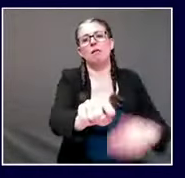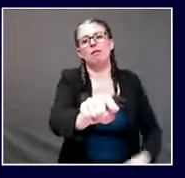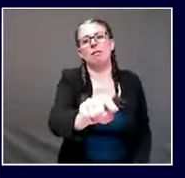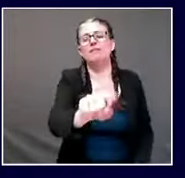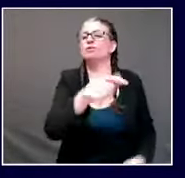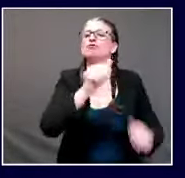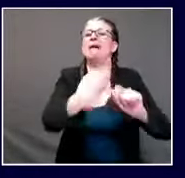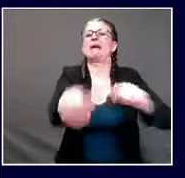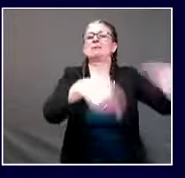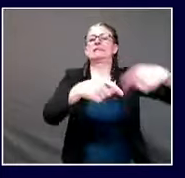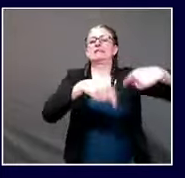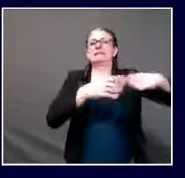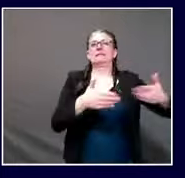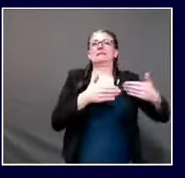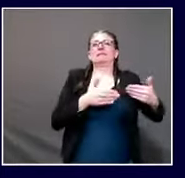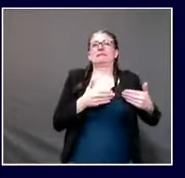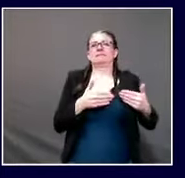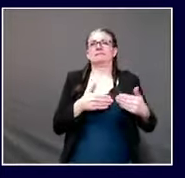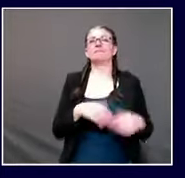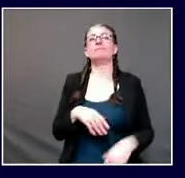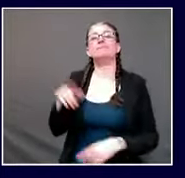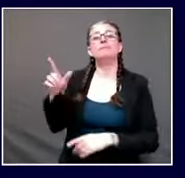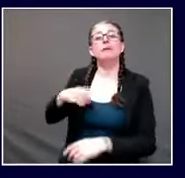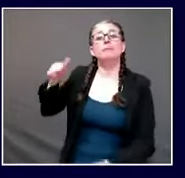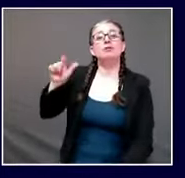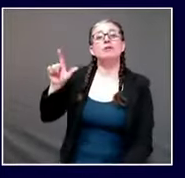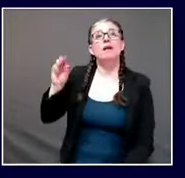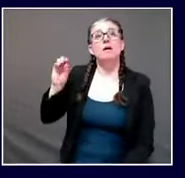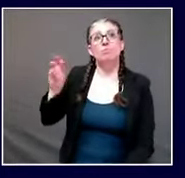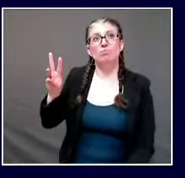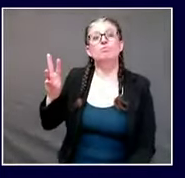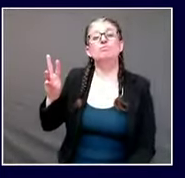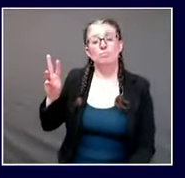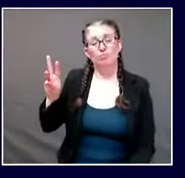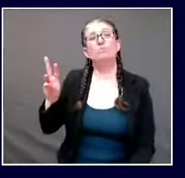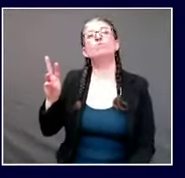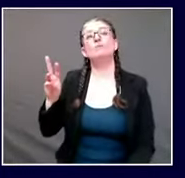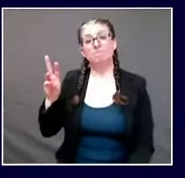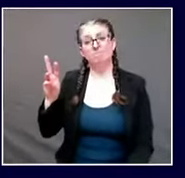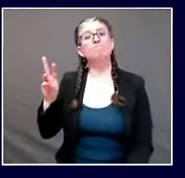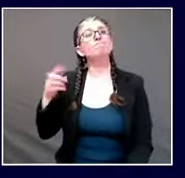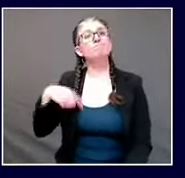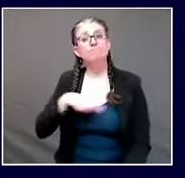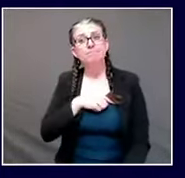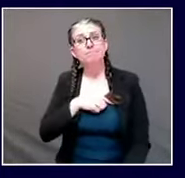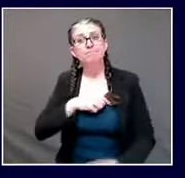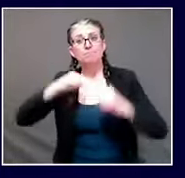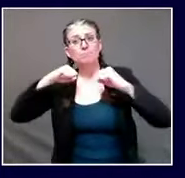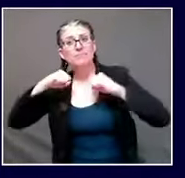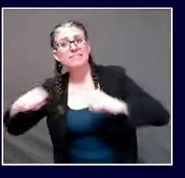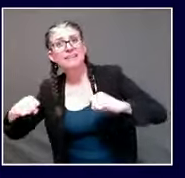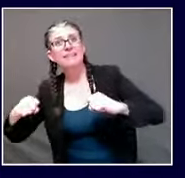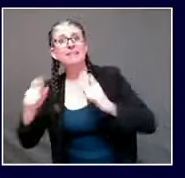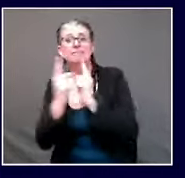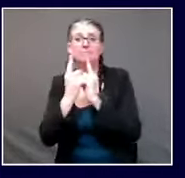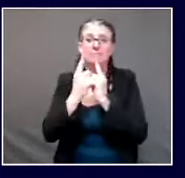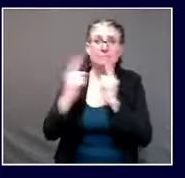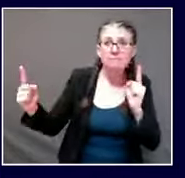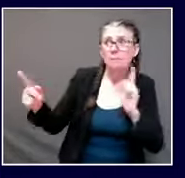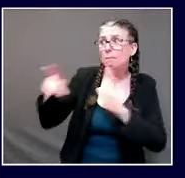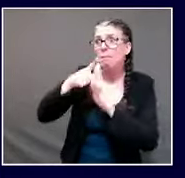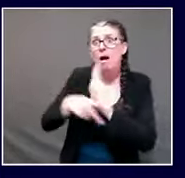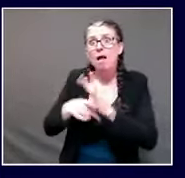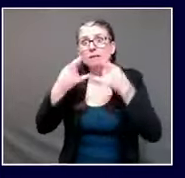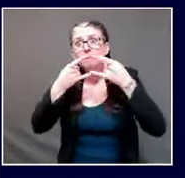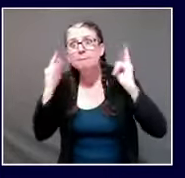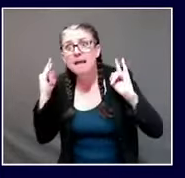protections our policies about gathering limits our mask requirements our policies are fairly robust that said we always